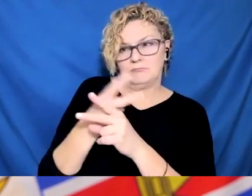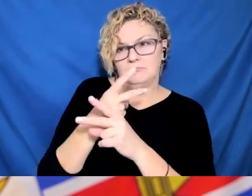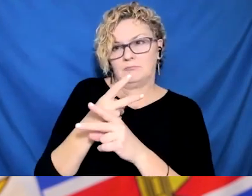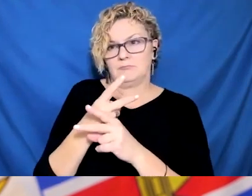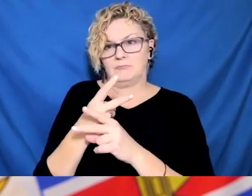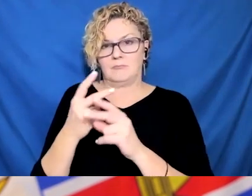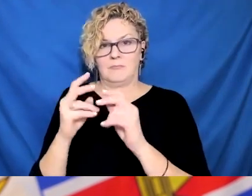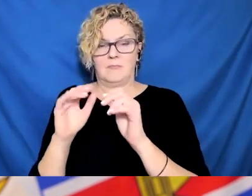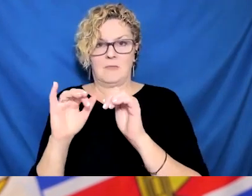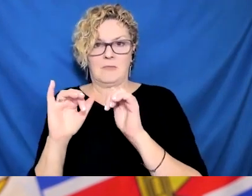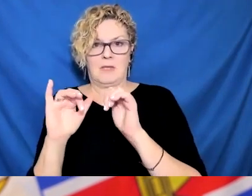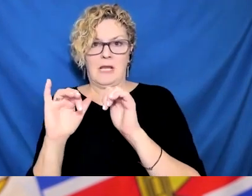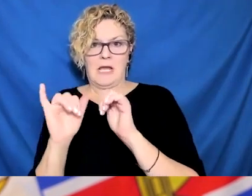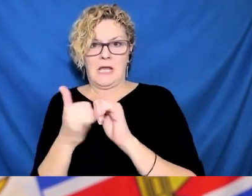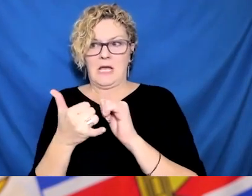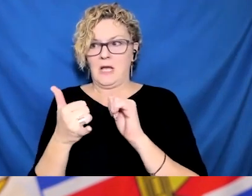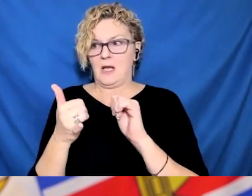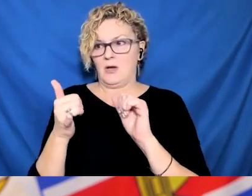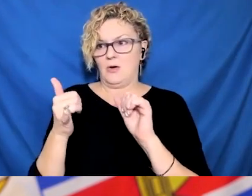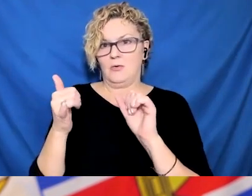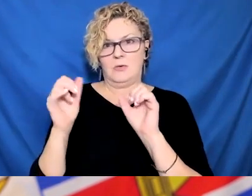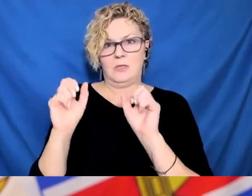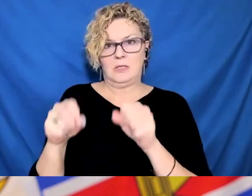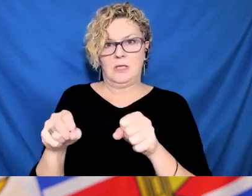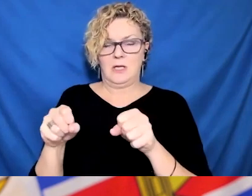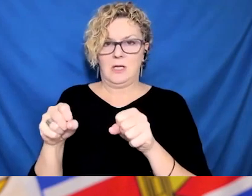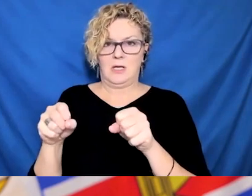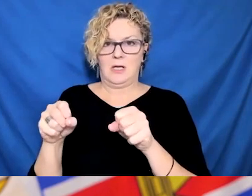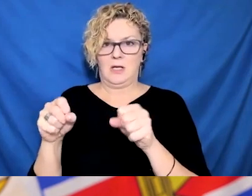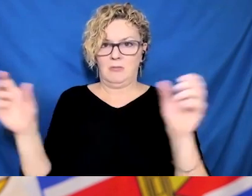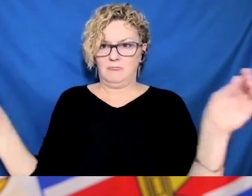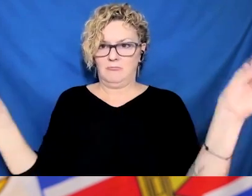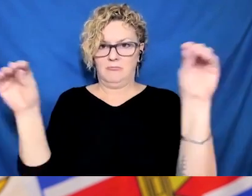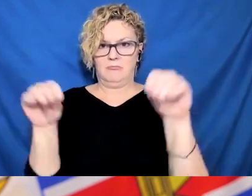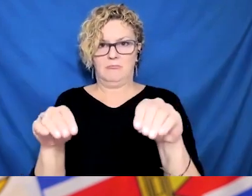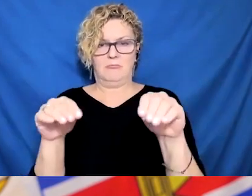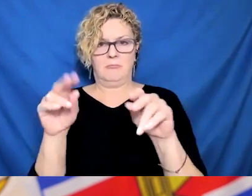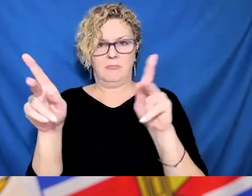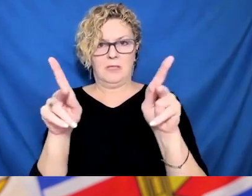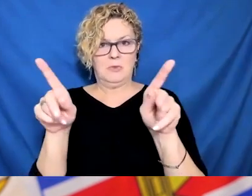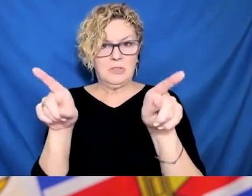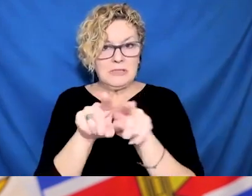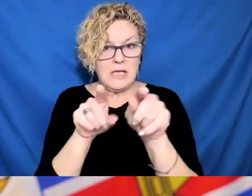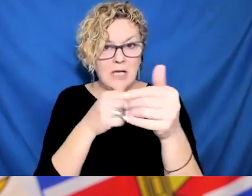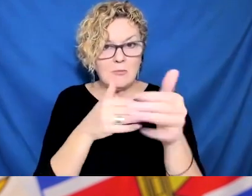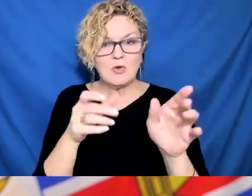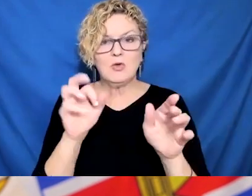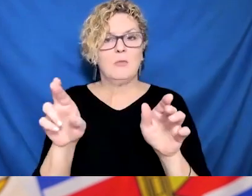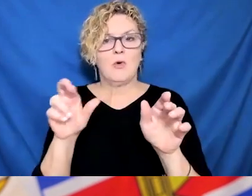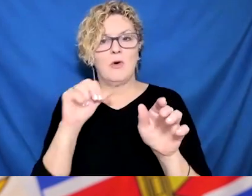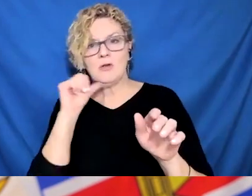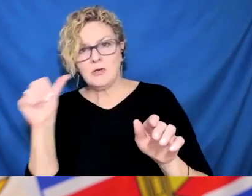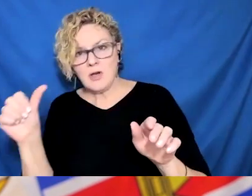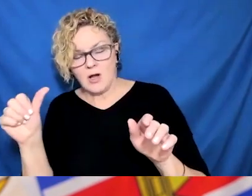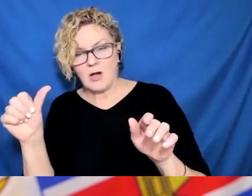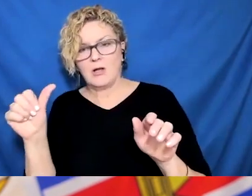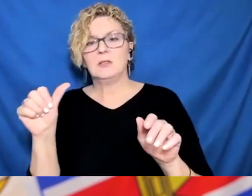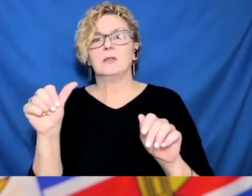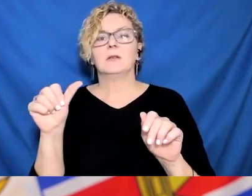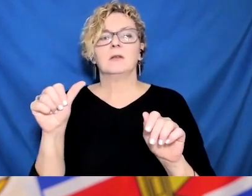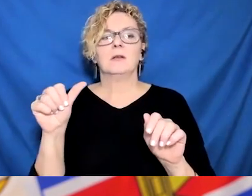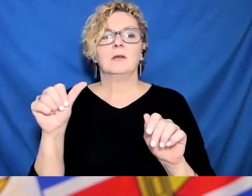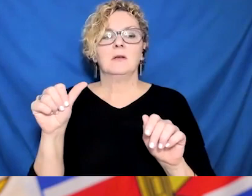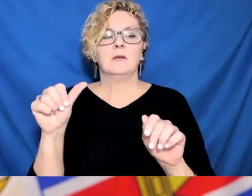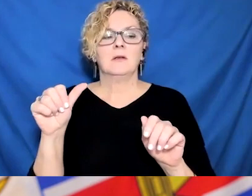outbreak response. Is that accurate that pretty much your only routes are through work or through some private measures if you are over 18